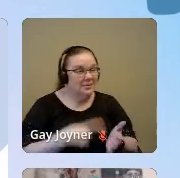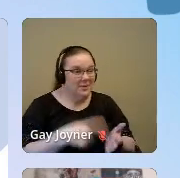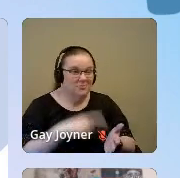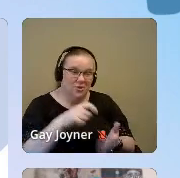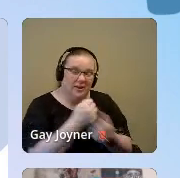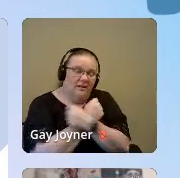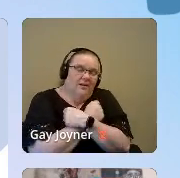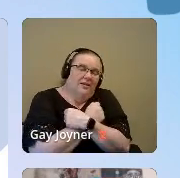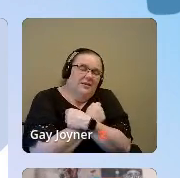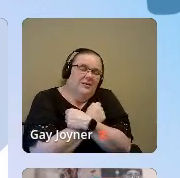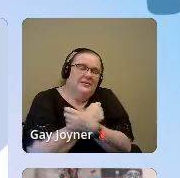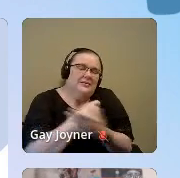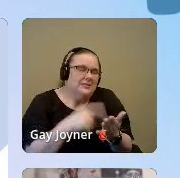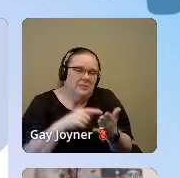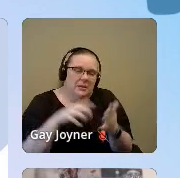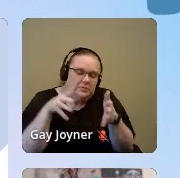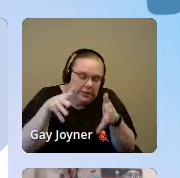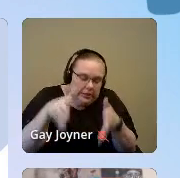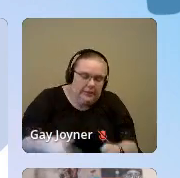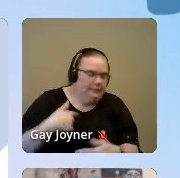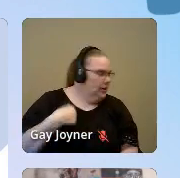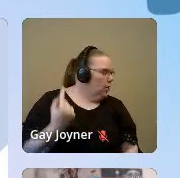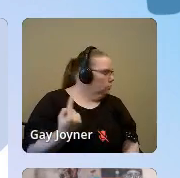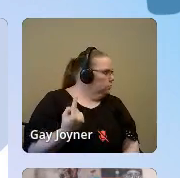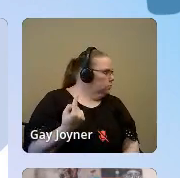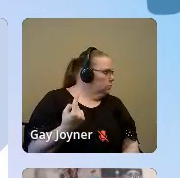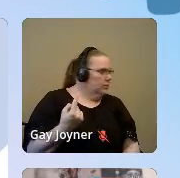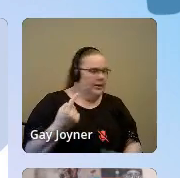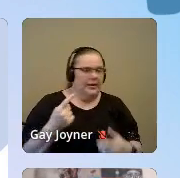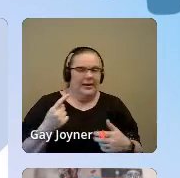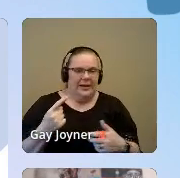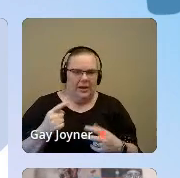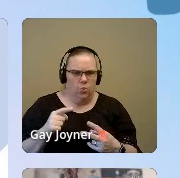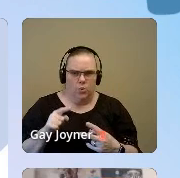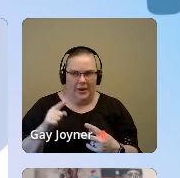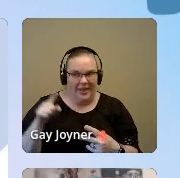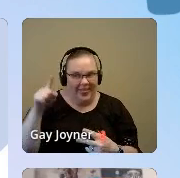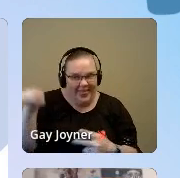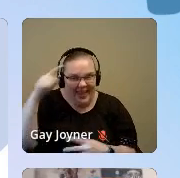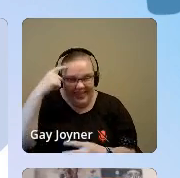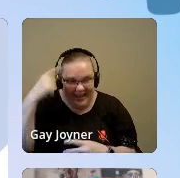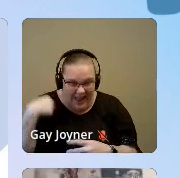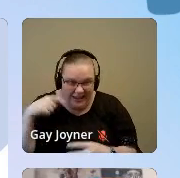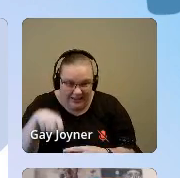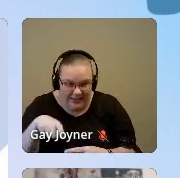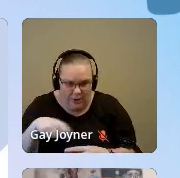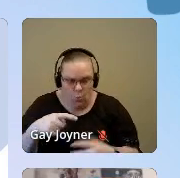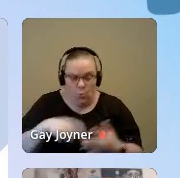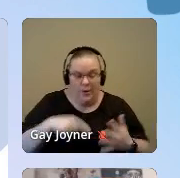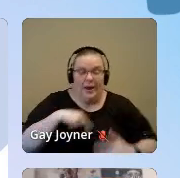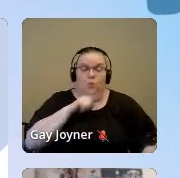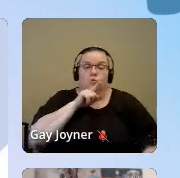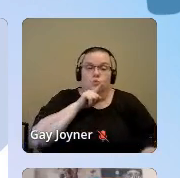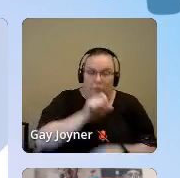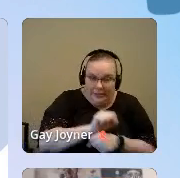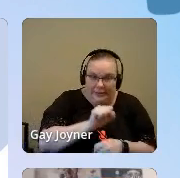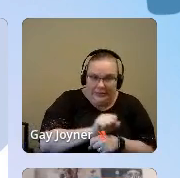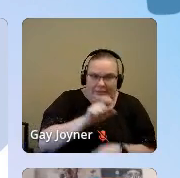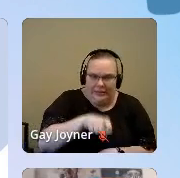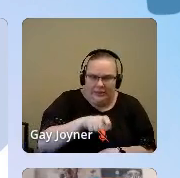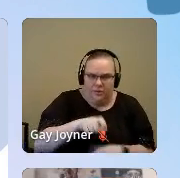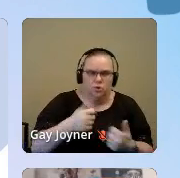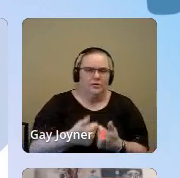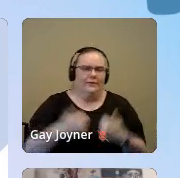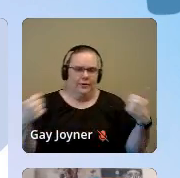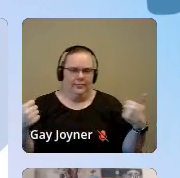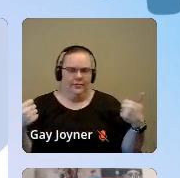alone. What my family members think I need and what I actually need are two different things. Karis really wanted psychosocial education